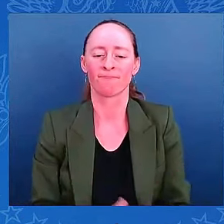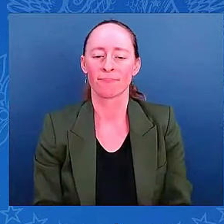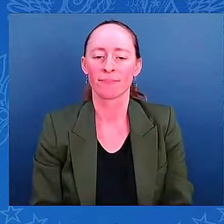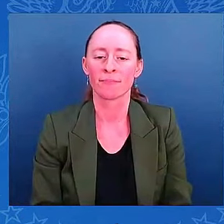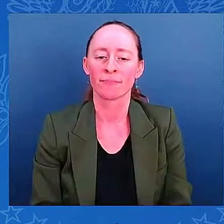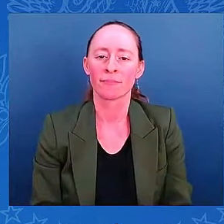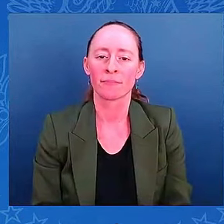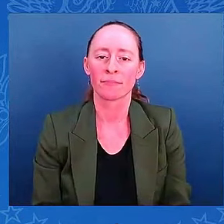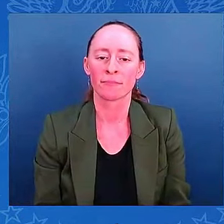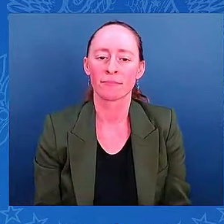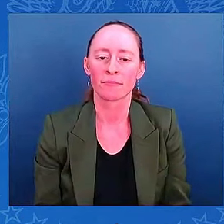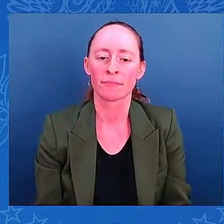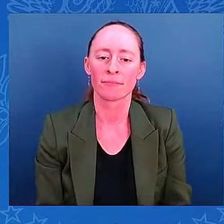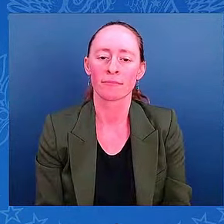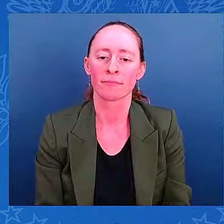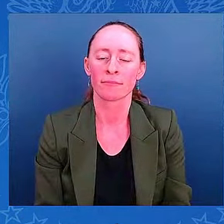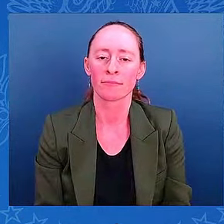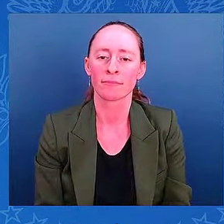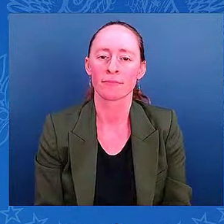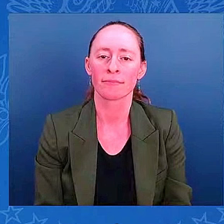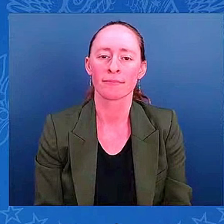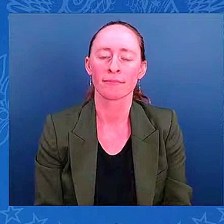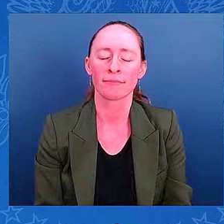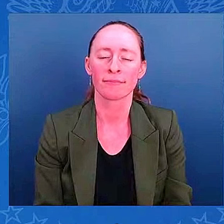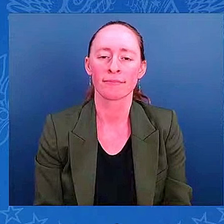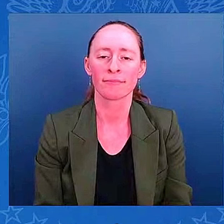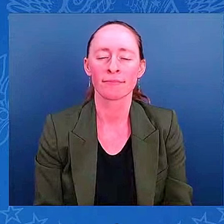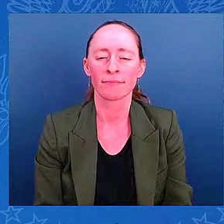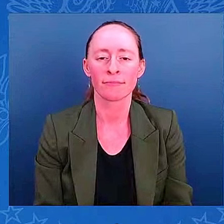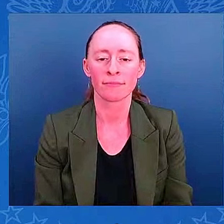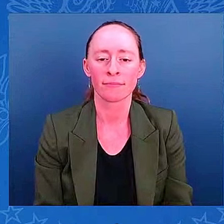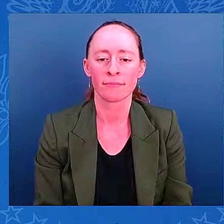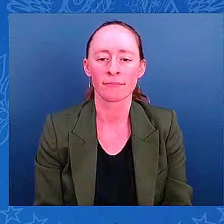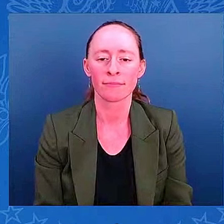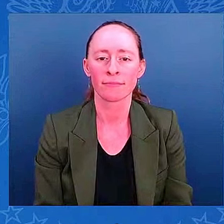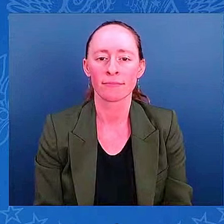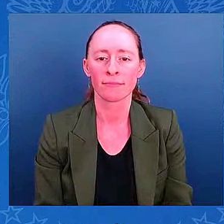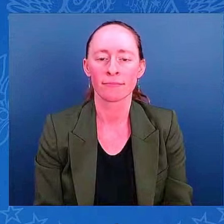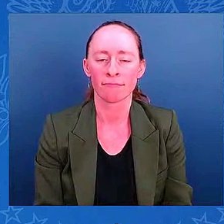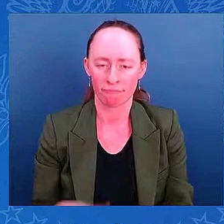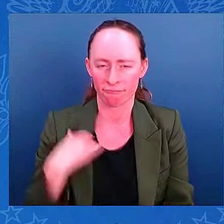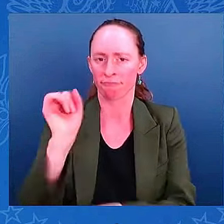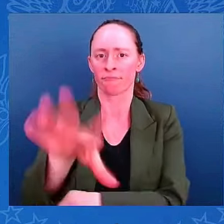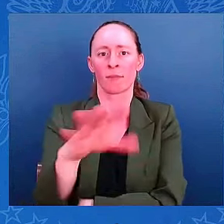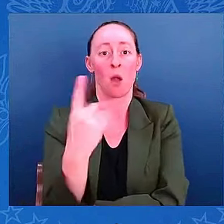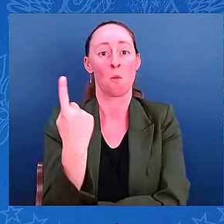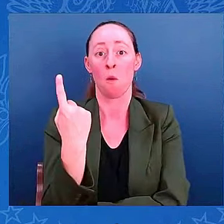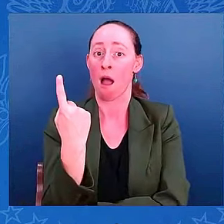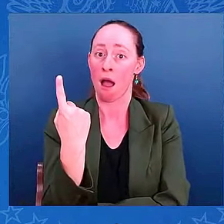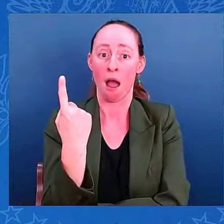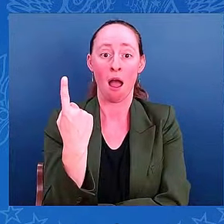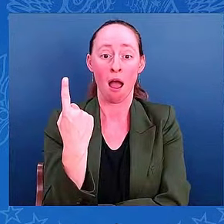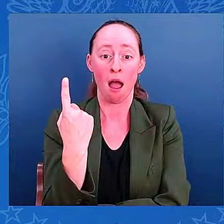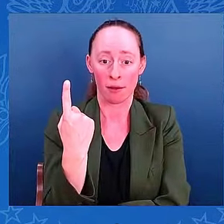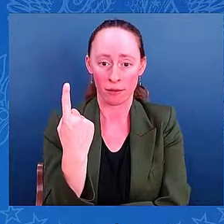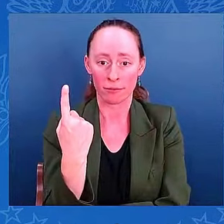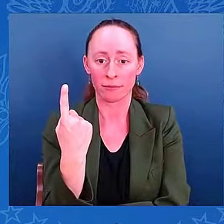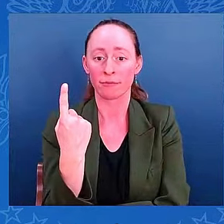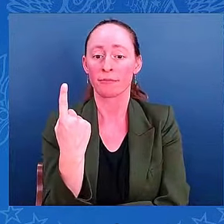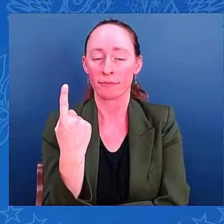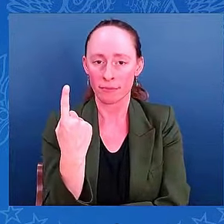I don't know whether people have not been through any kind of hurricane in the past,